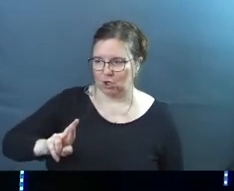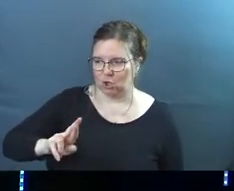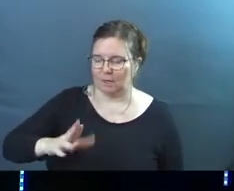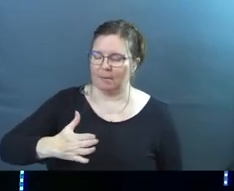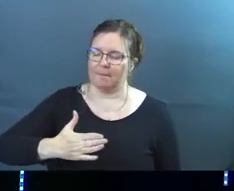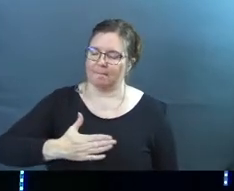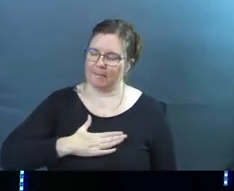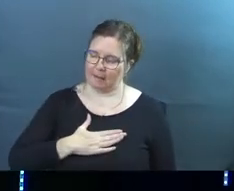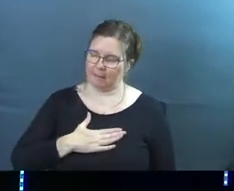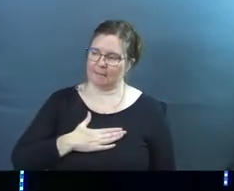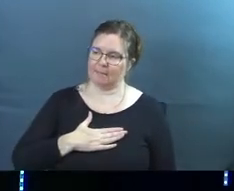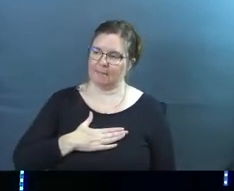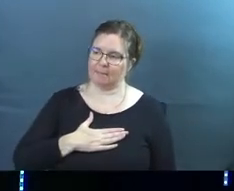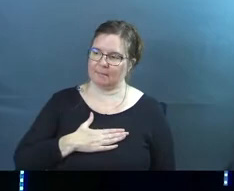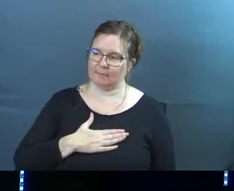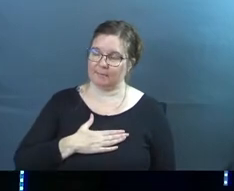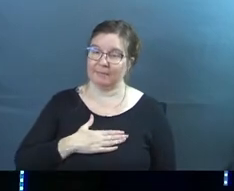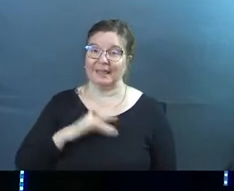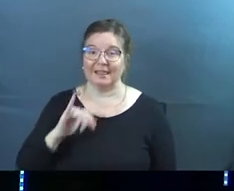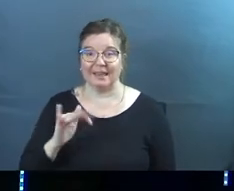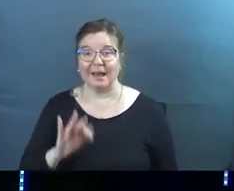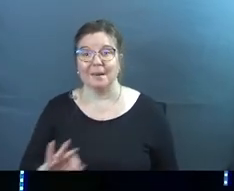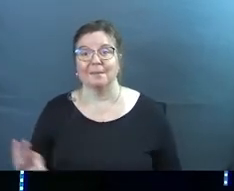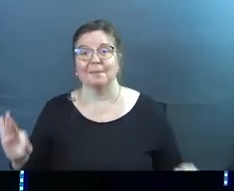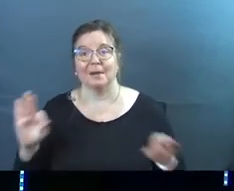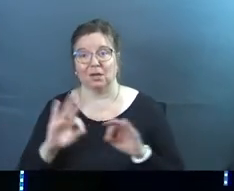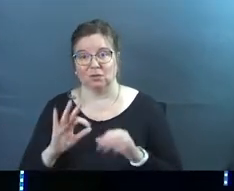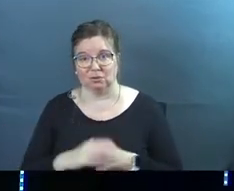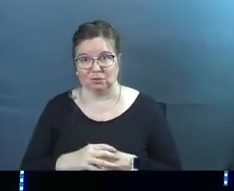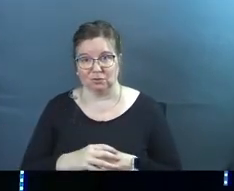They're my sheep. That matters.